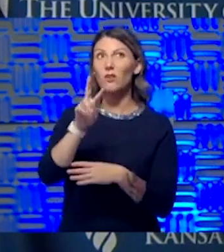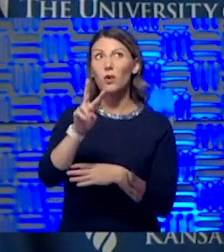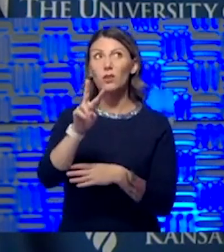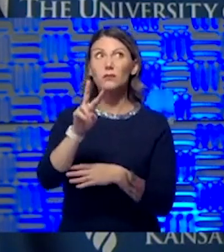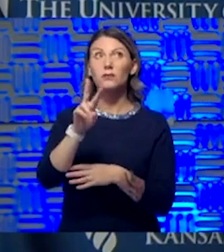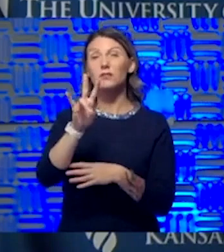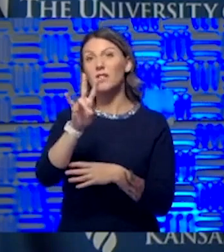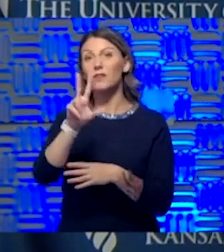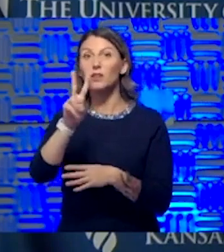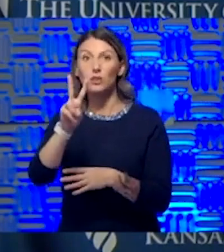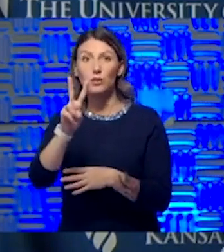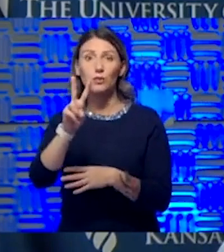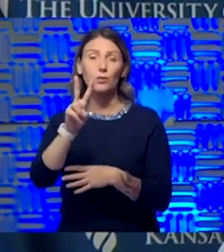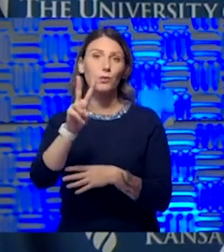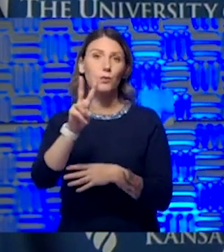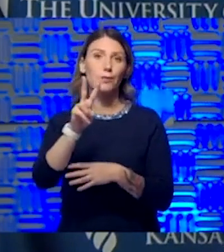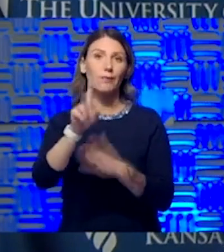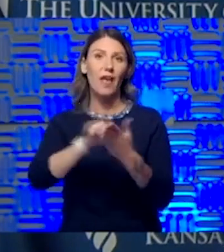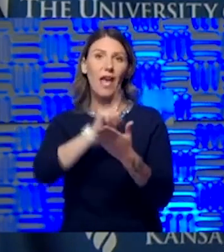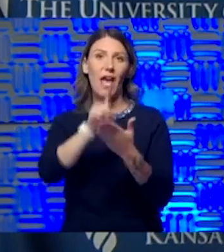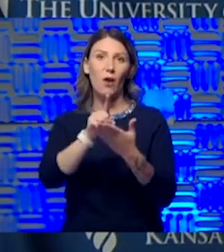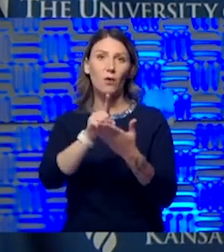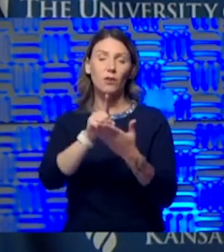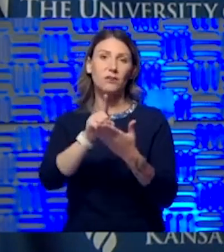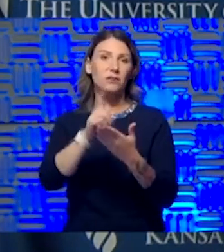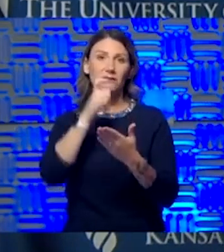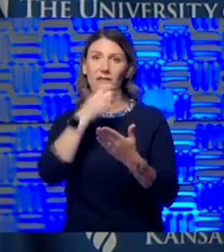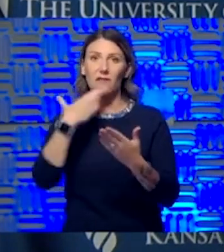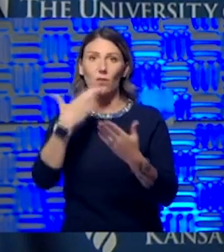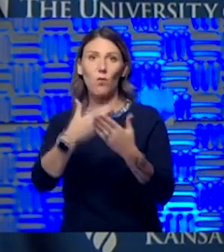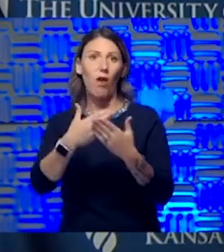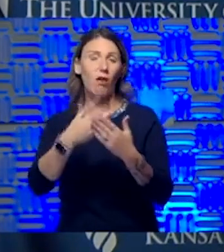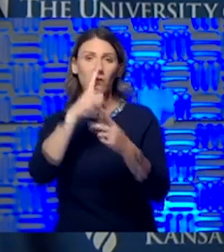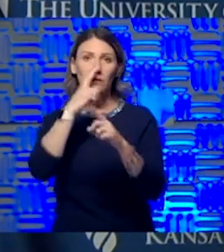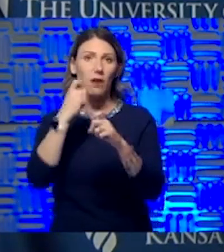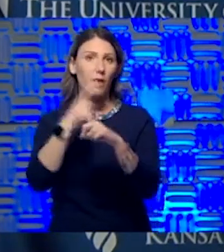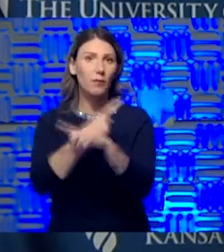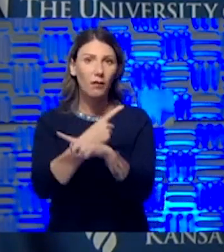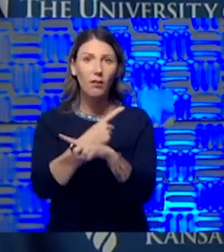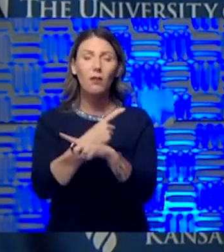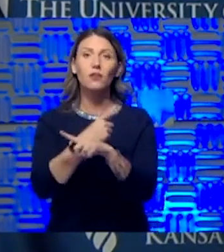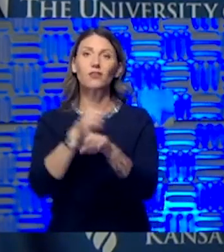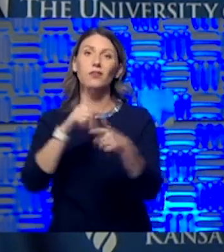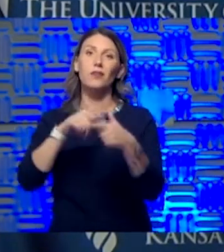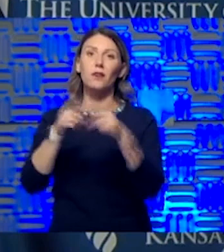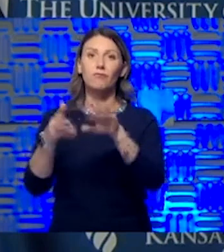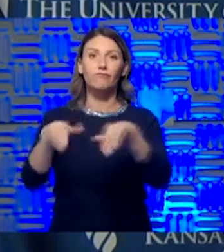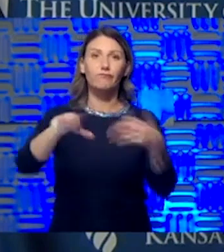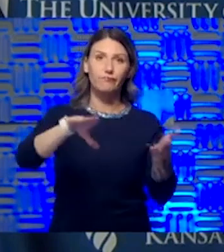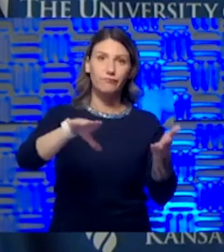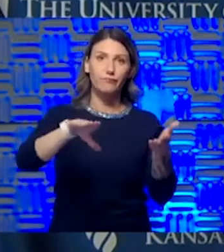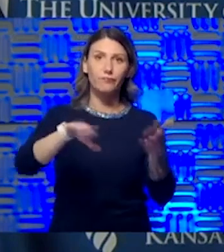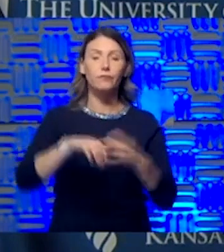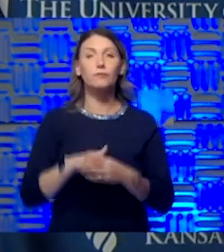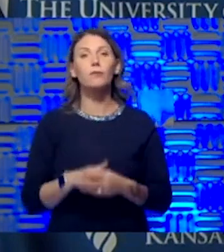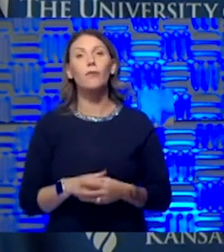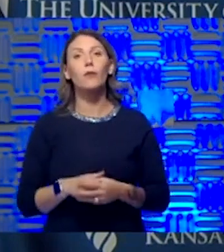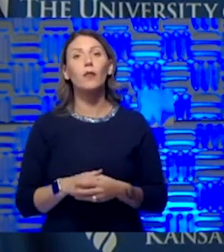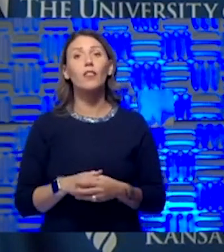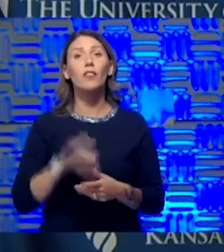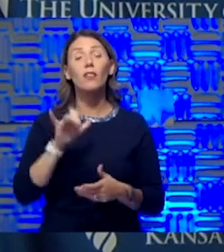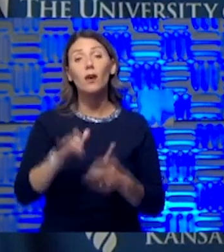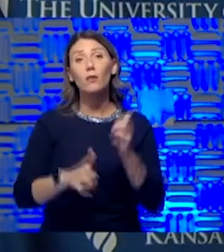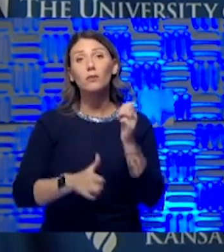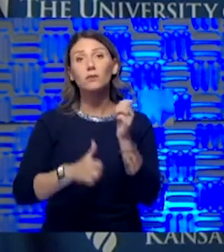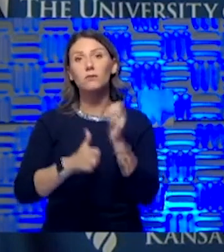think they did not do well and expired for whatever reason, complications with an ICU. And I think that was probably one of the most